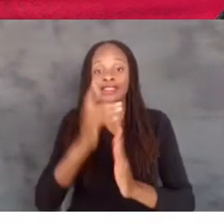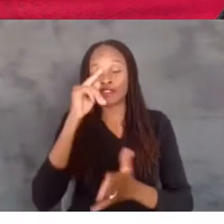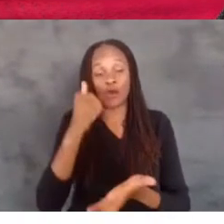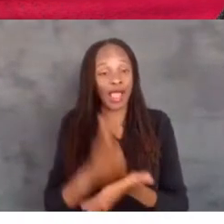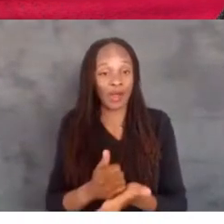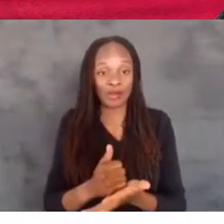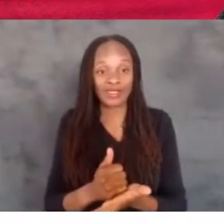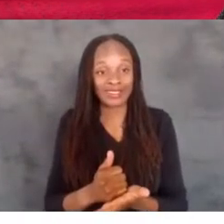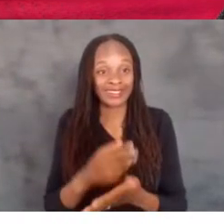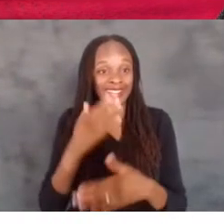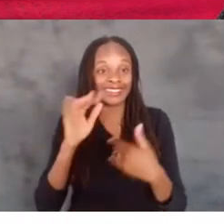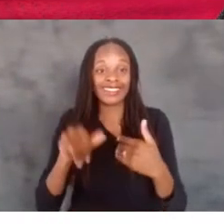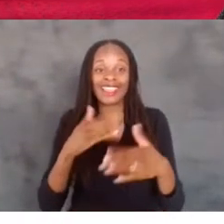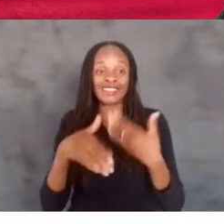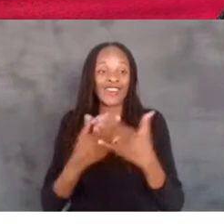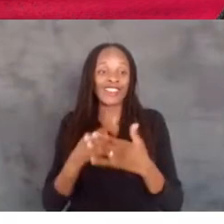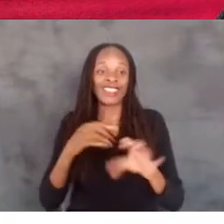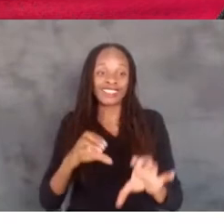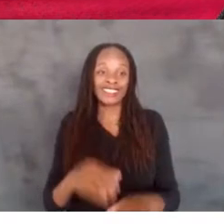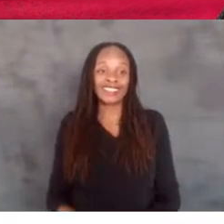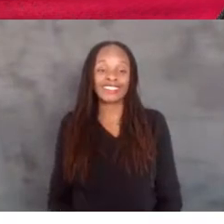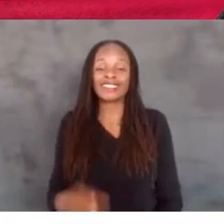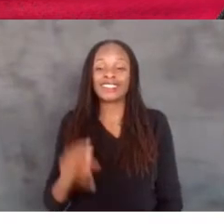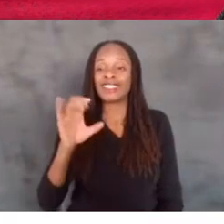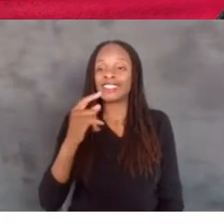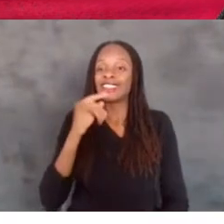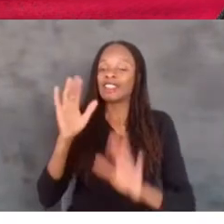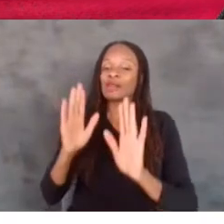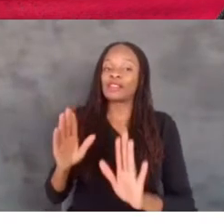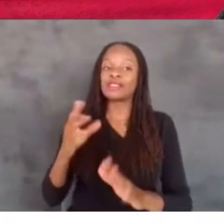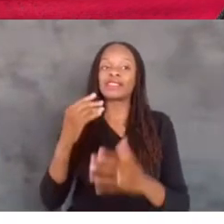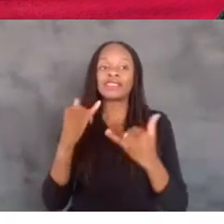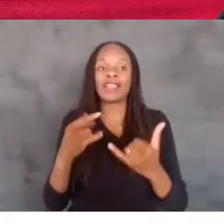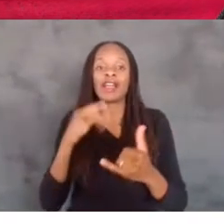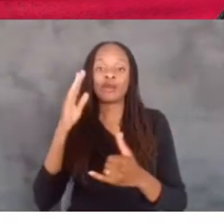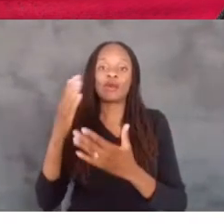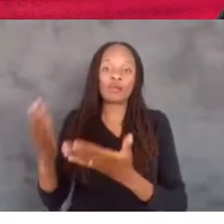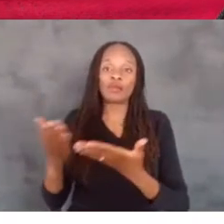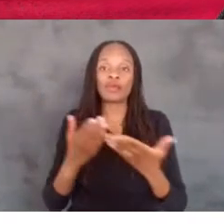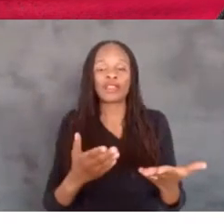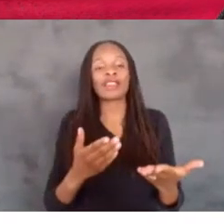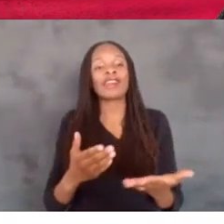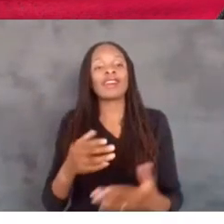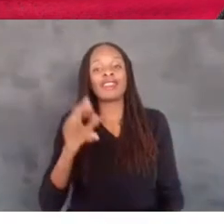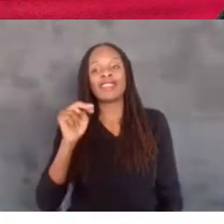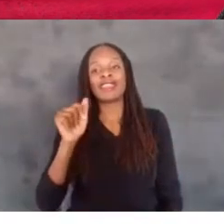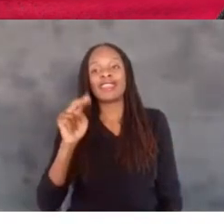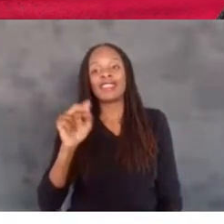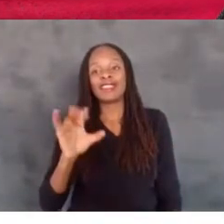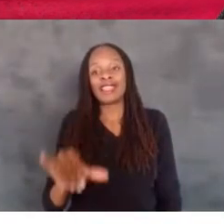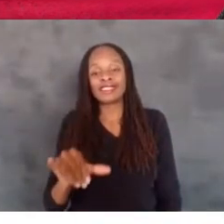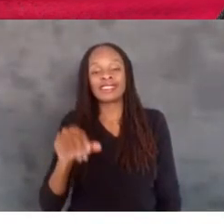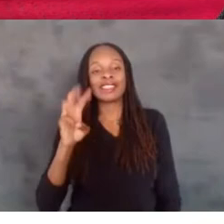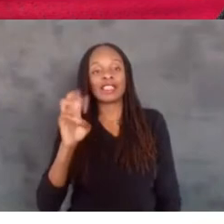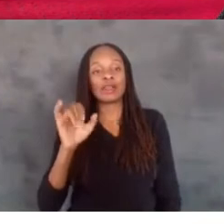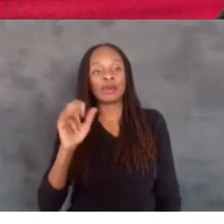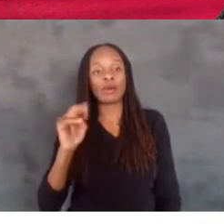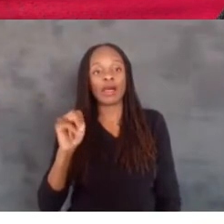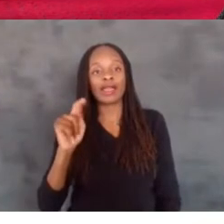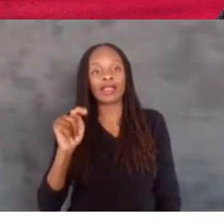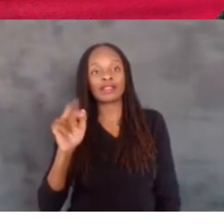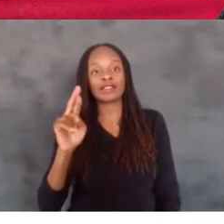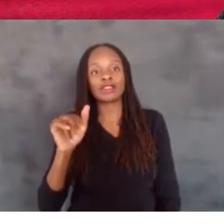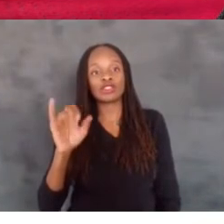all I did. That's amazing. So let me bring on Nancy Weintraub from Easter Seals, Southern California.